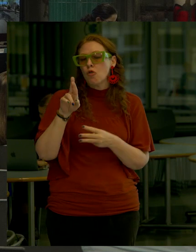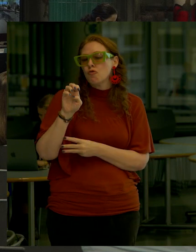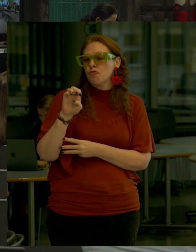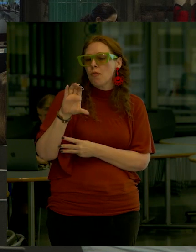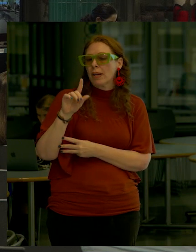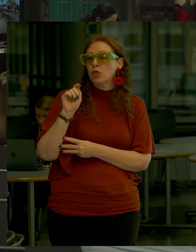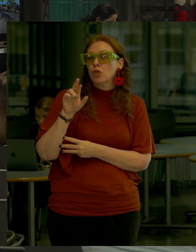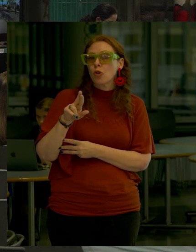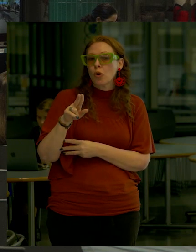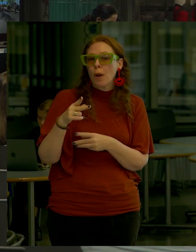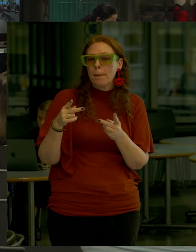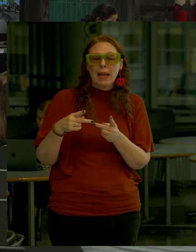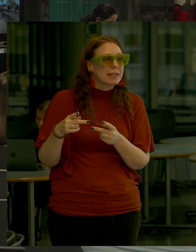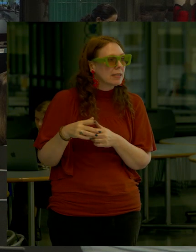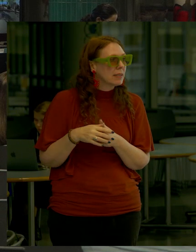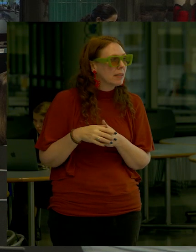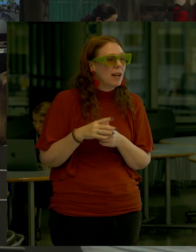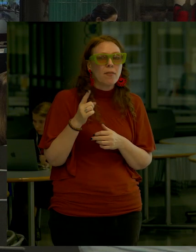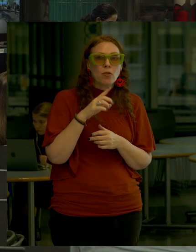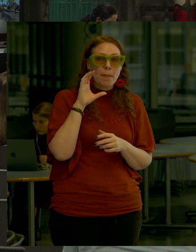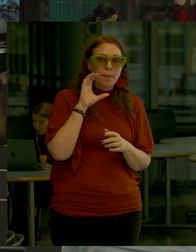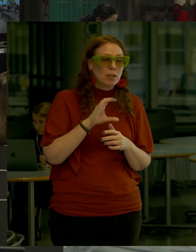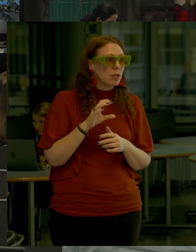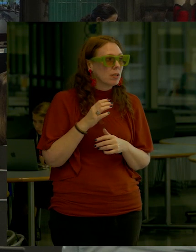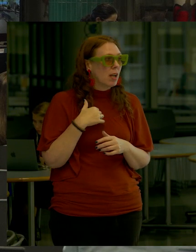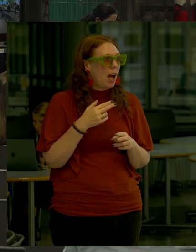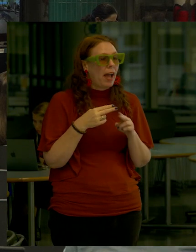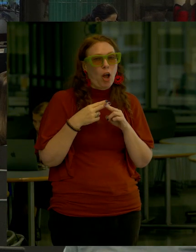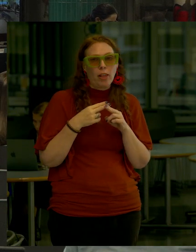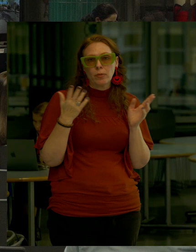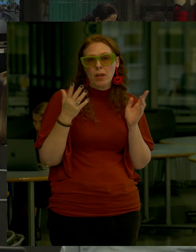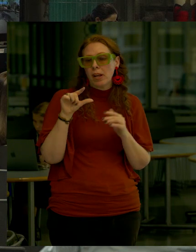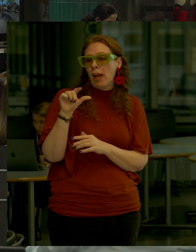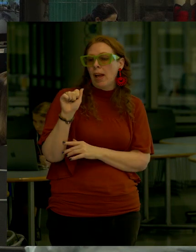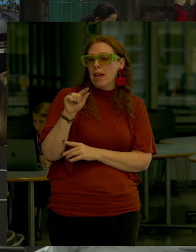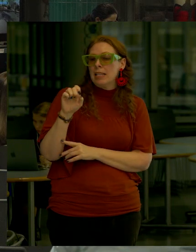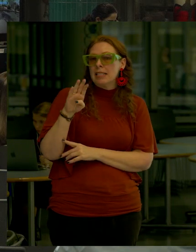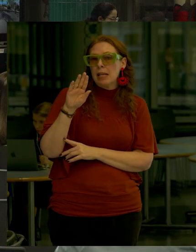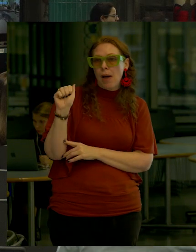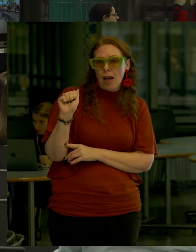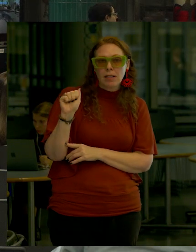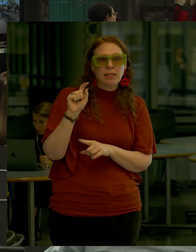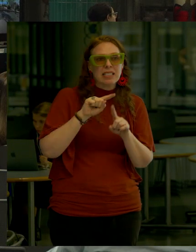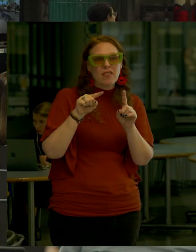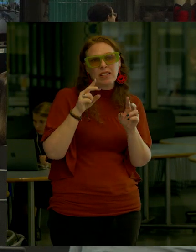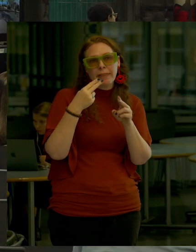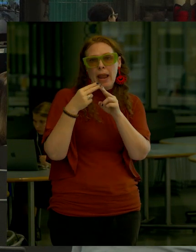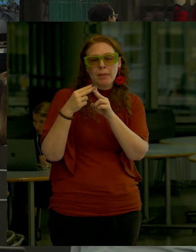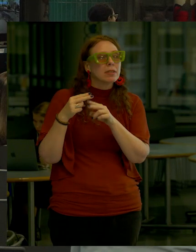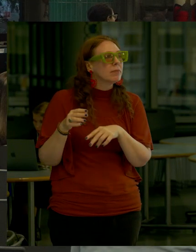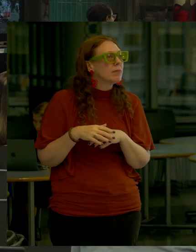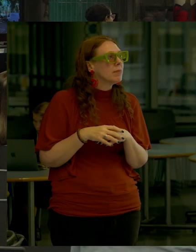And as well as the pergola If you go back to those pictures I call it the gazebo It's the pergola And I know that you've spoken with